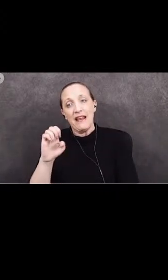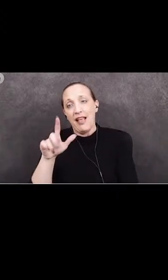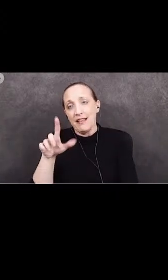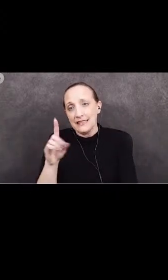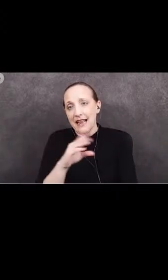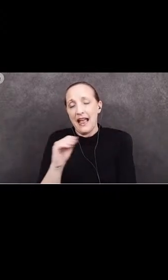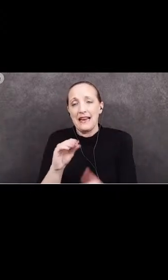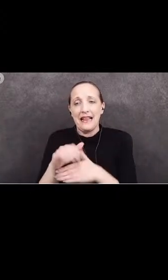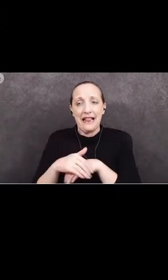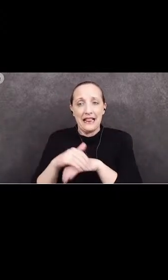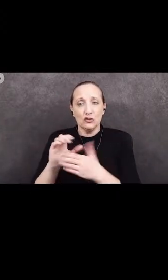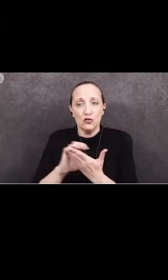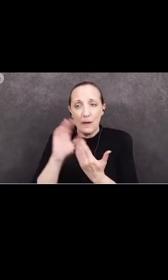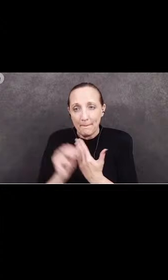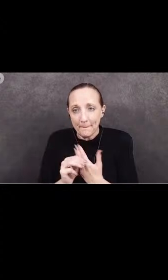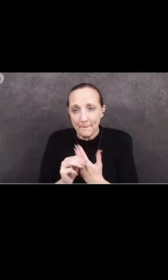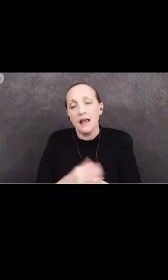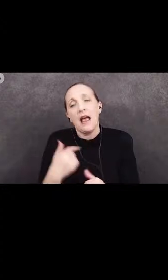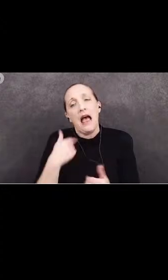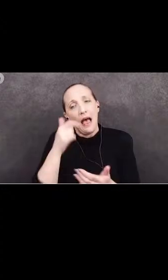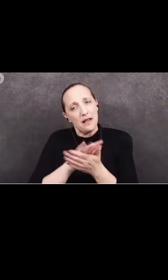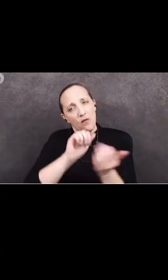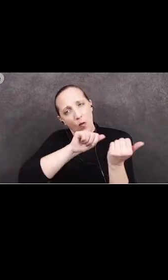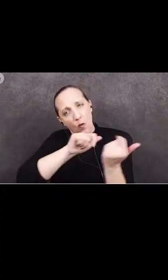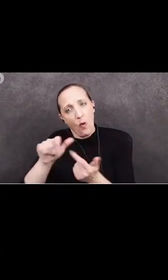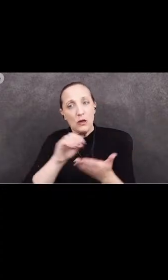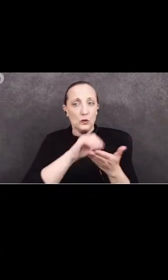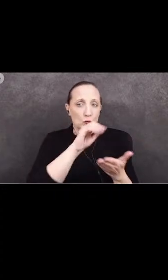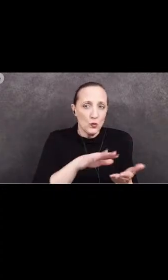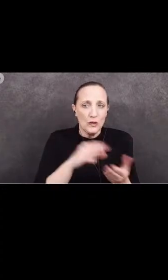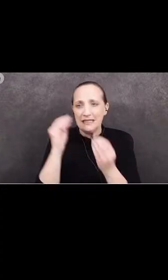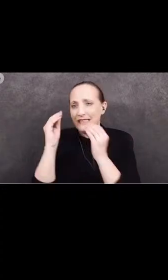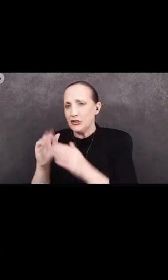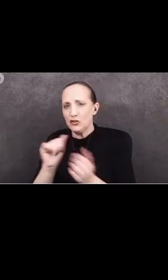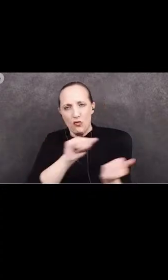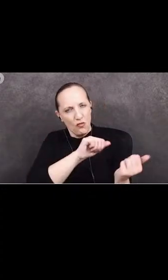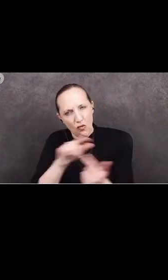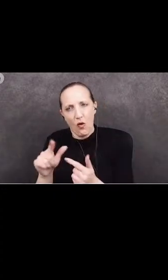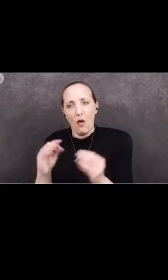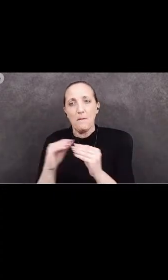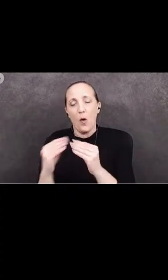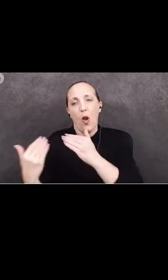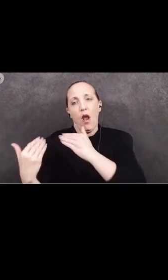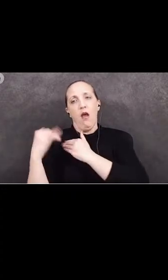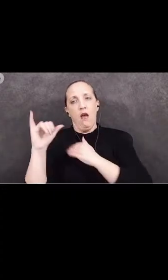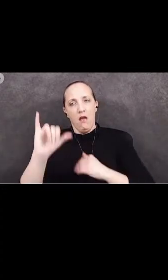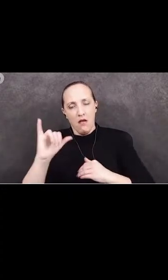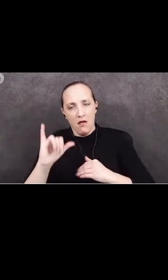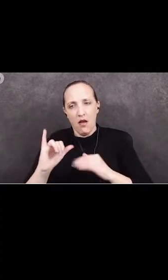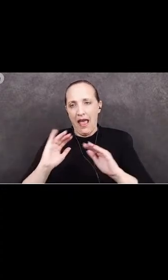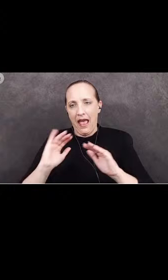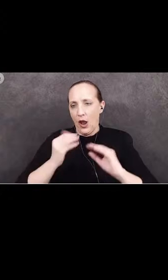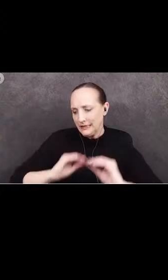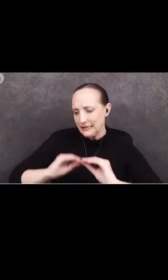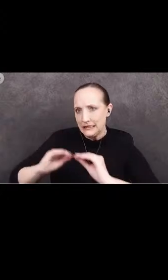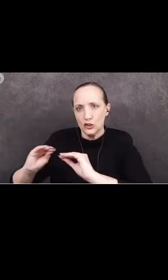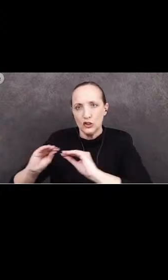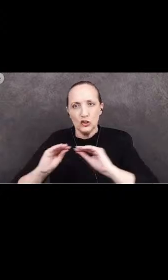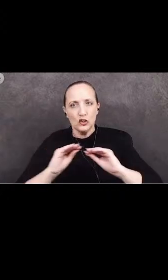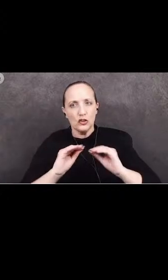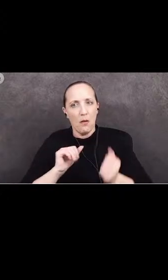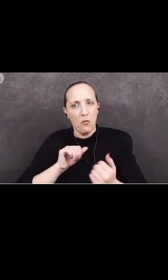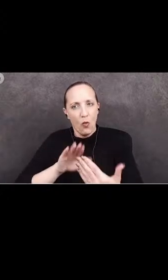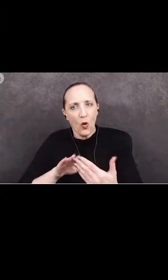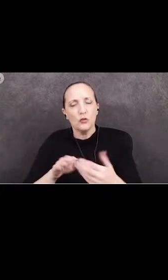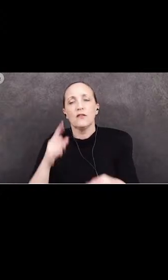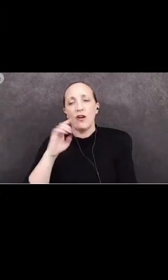English curriculum. I believe everyone from students to teachers have been held more accountable in the way we teach our ELD students. I